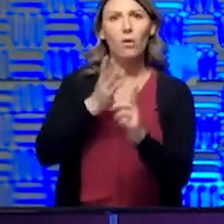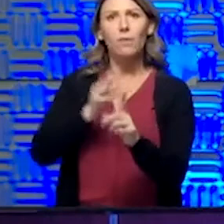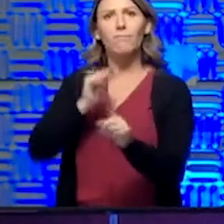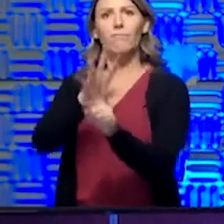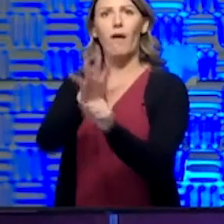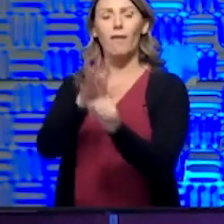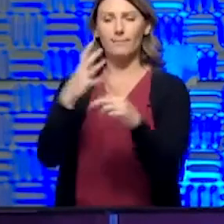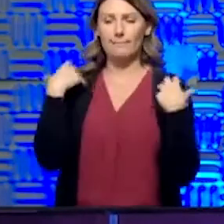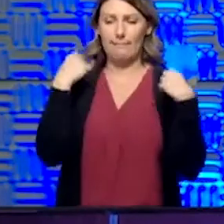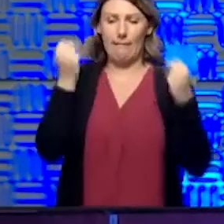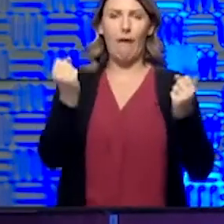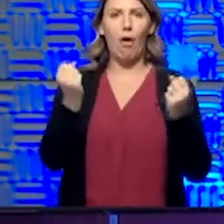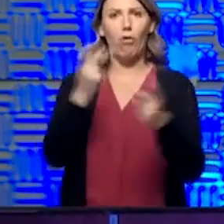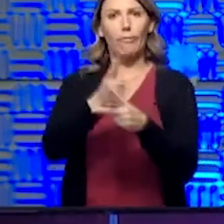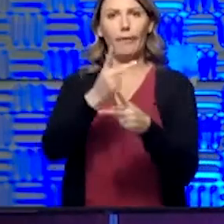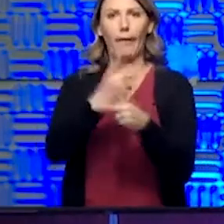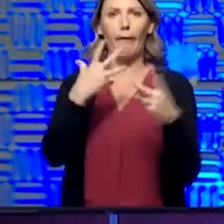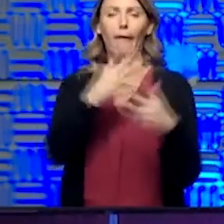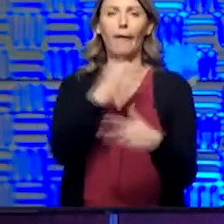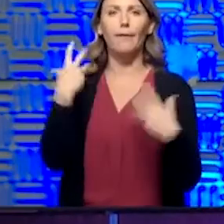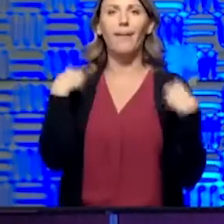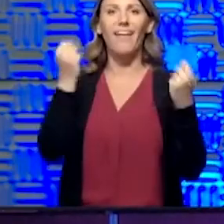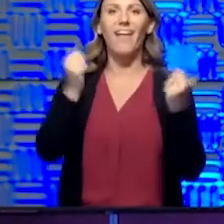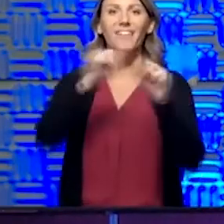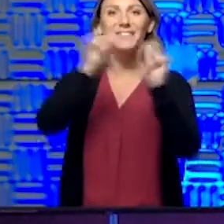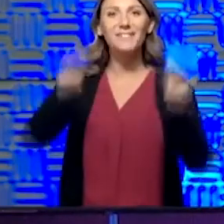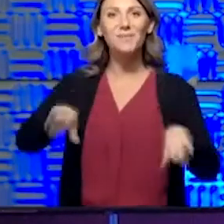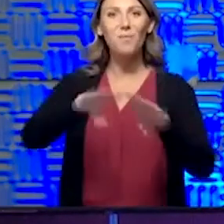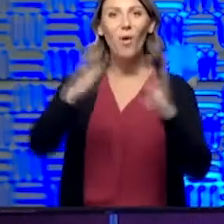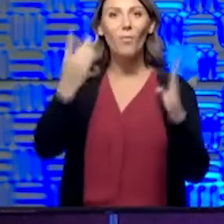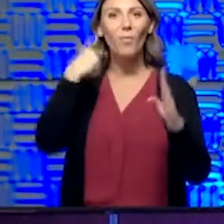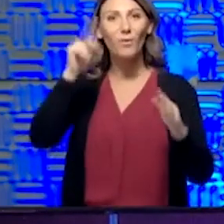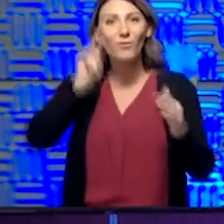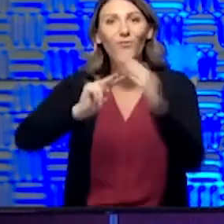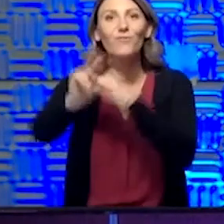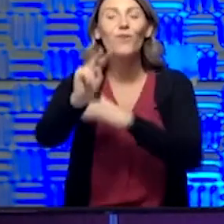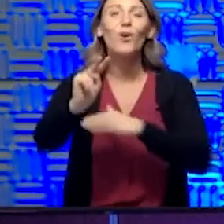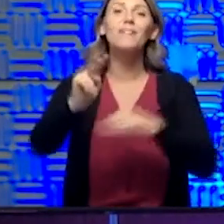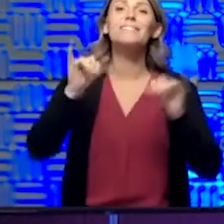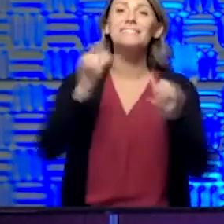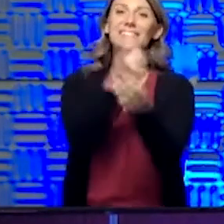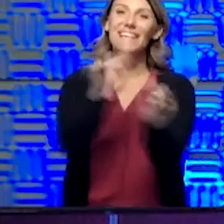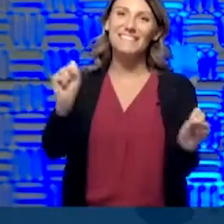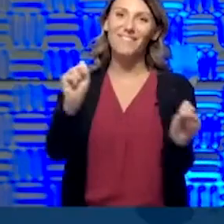systems are going to reopen. So we look forward to that conversation. Until then, stay safe.